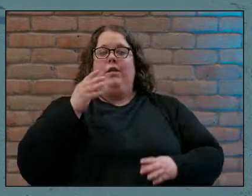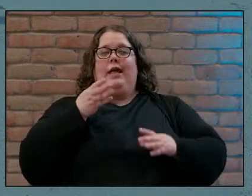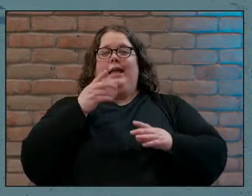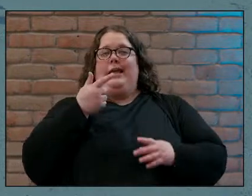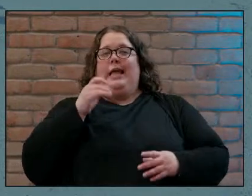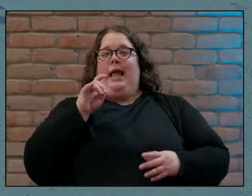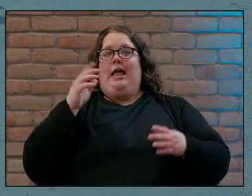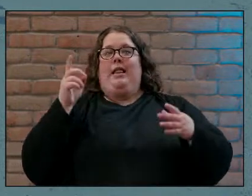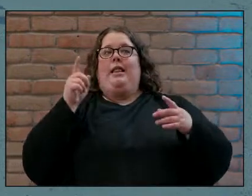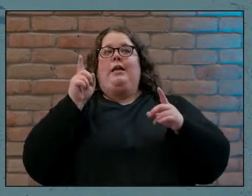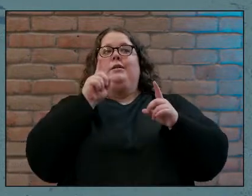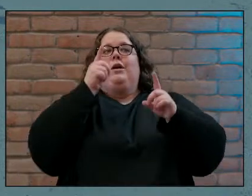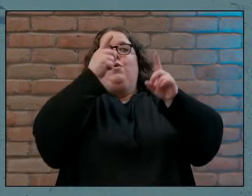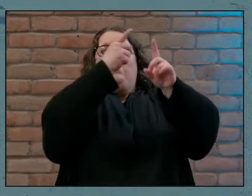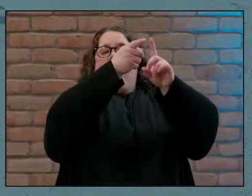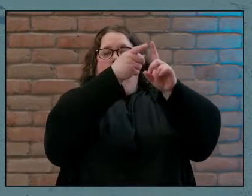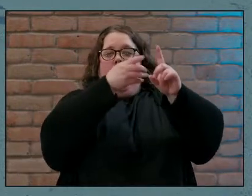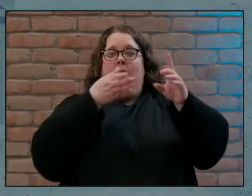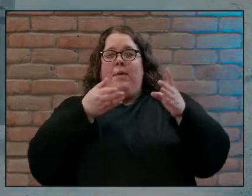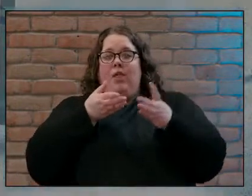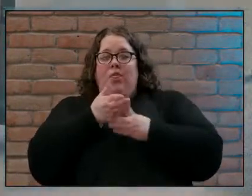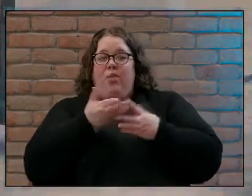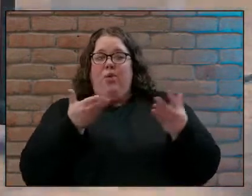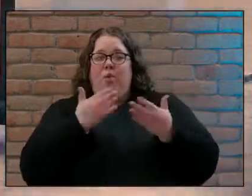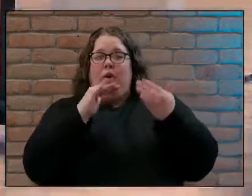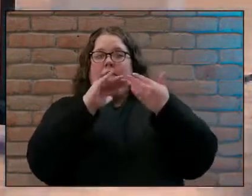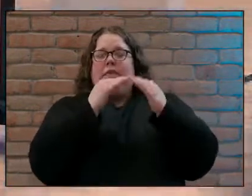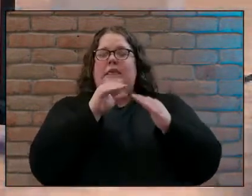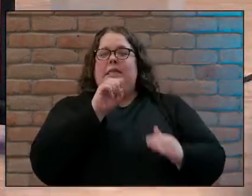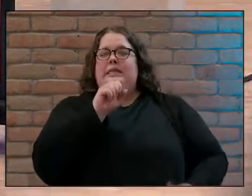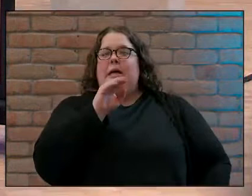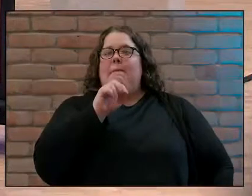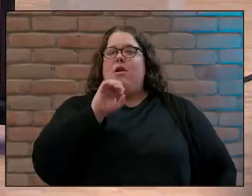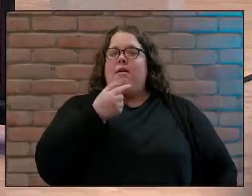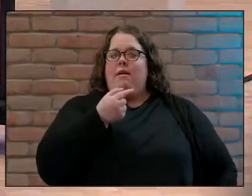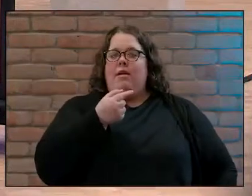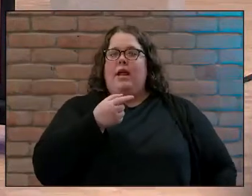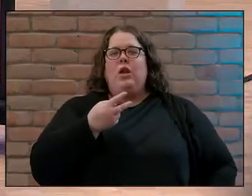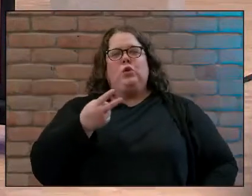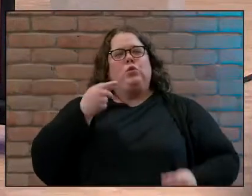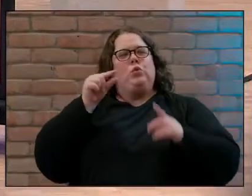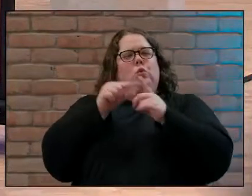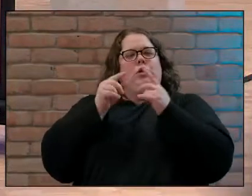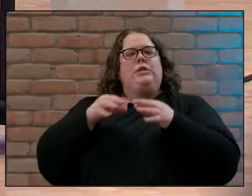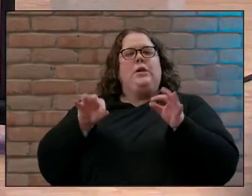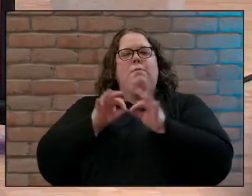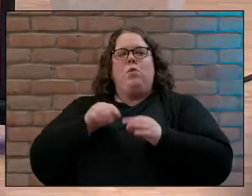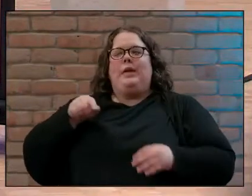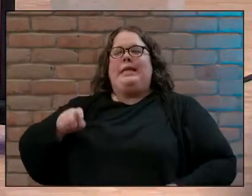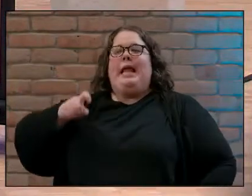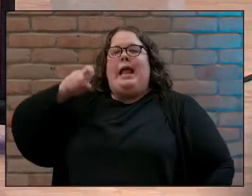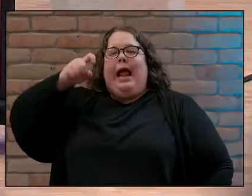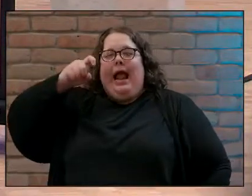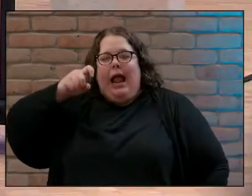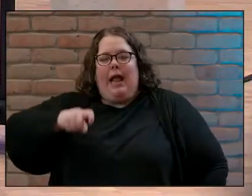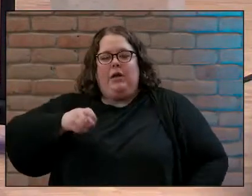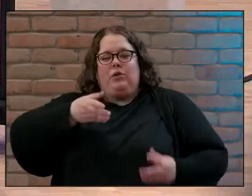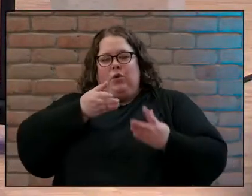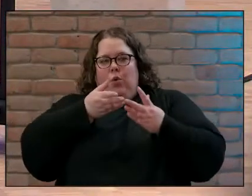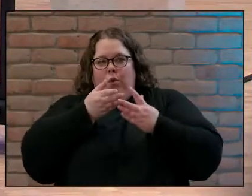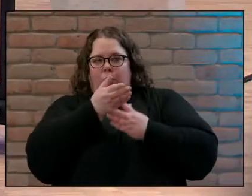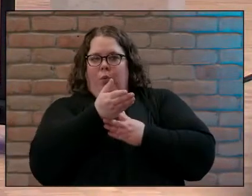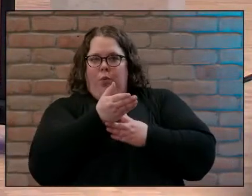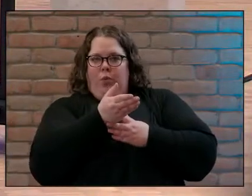through Samaria on the way these two words are really important he had to go through Samaria on the way